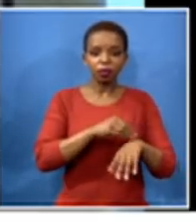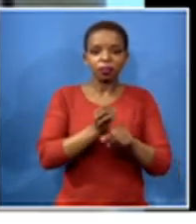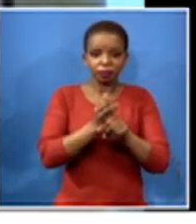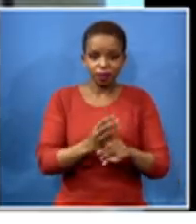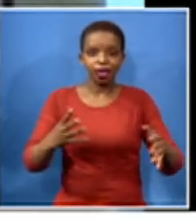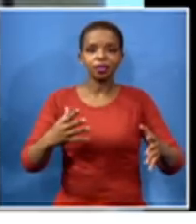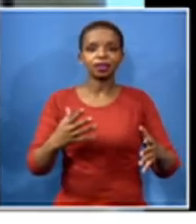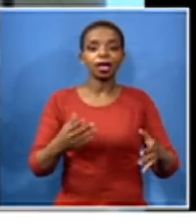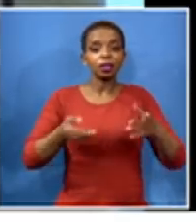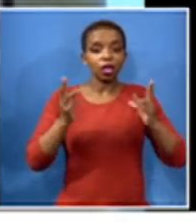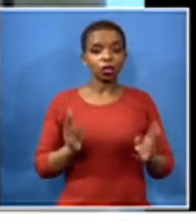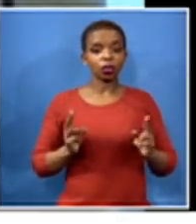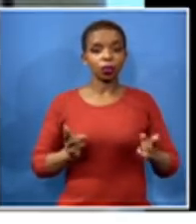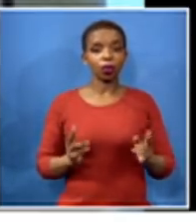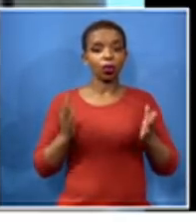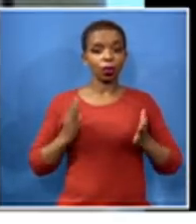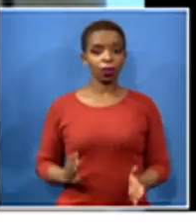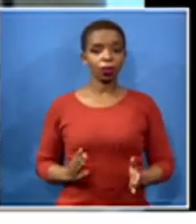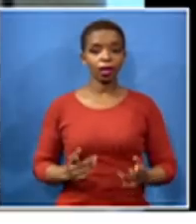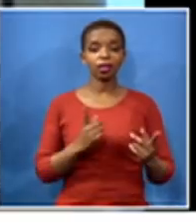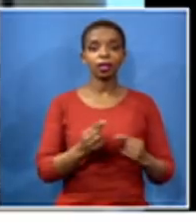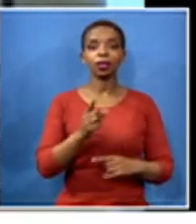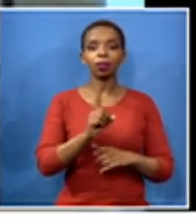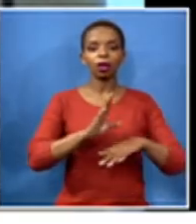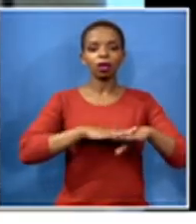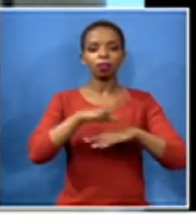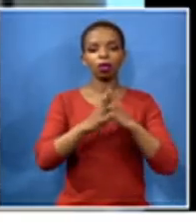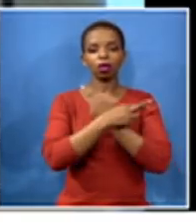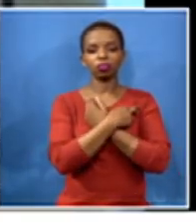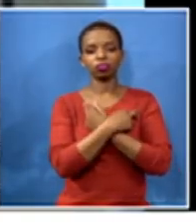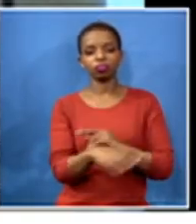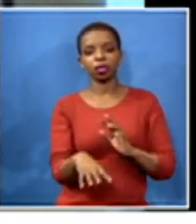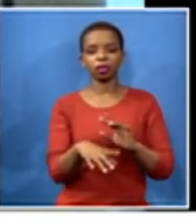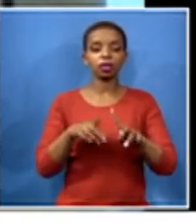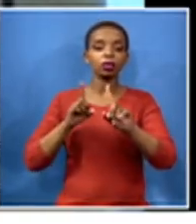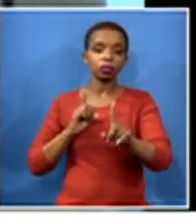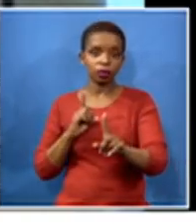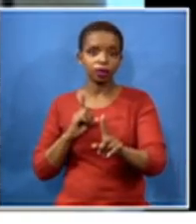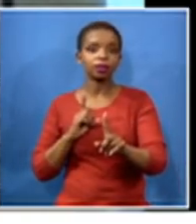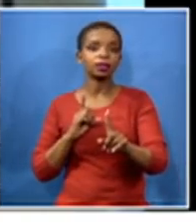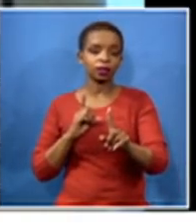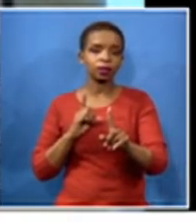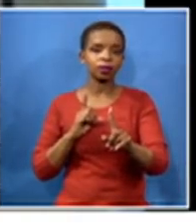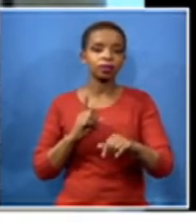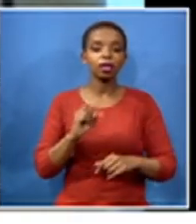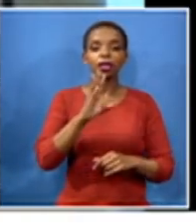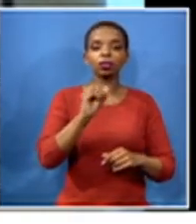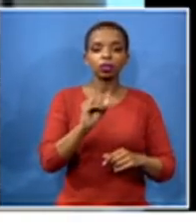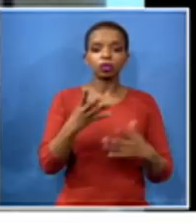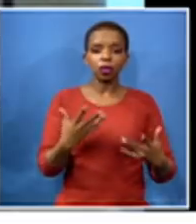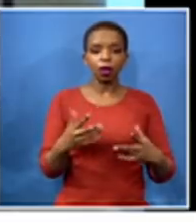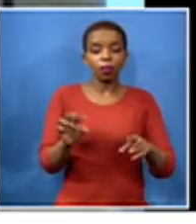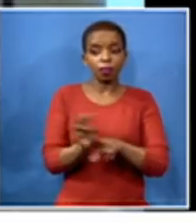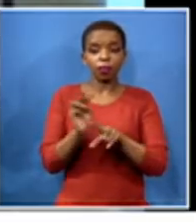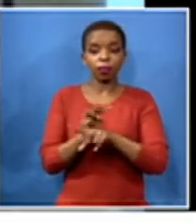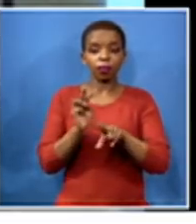as human nature happens we become a little bit more relaxed with social distancing and things like this so the monitoring of